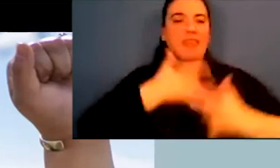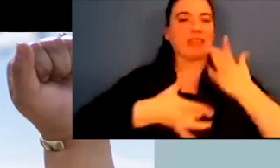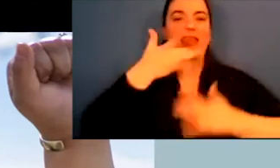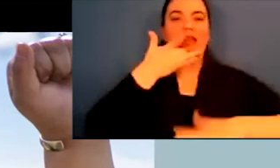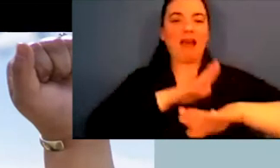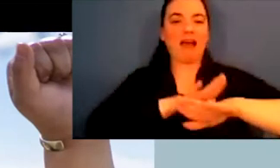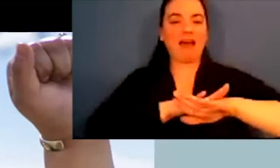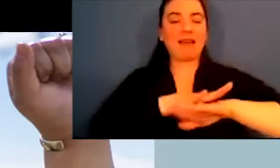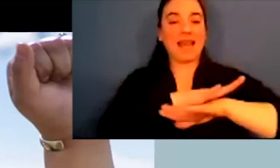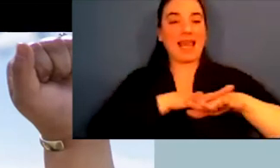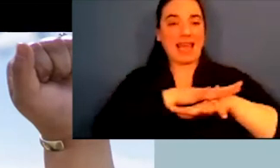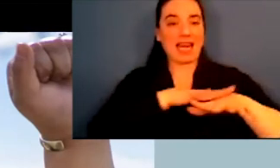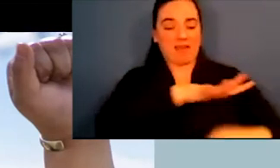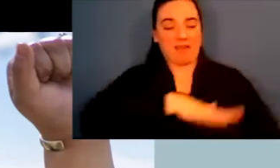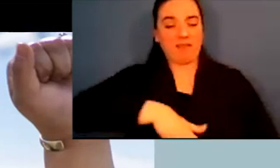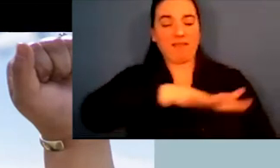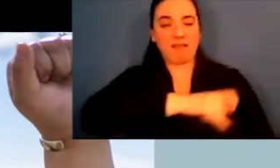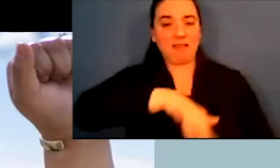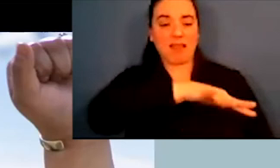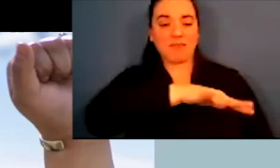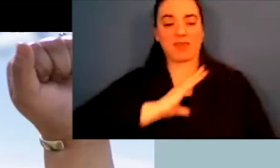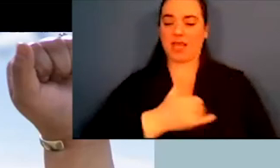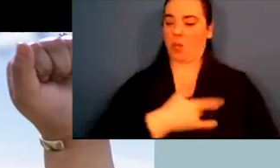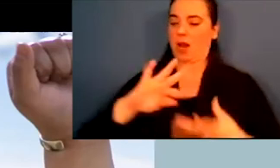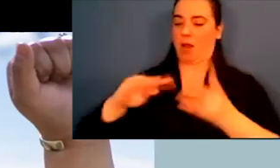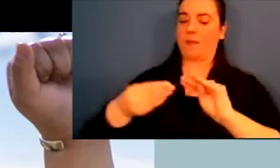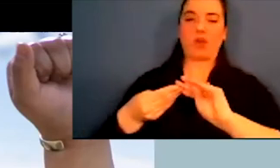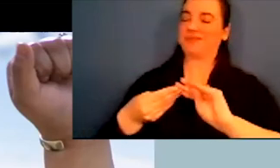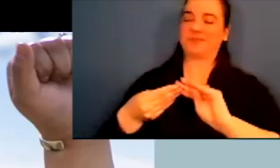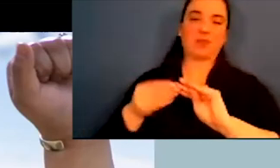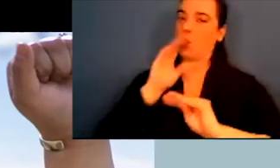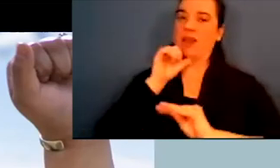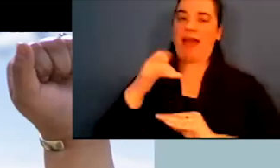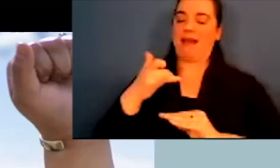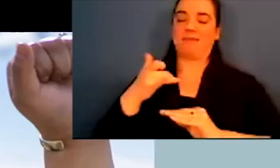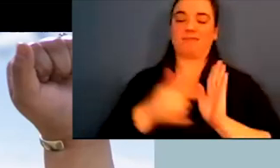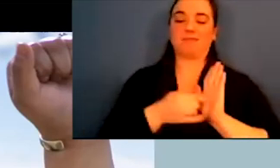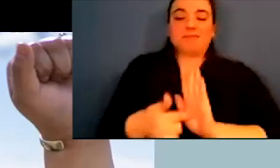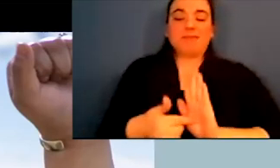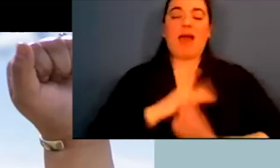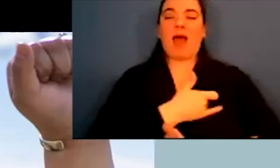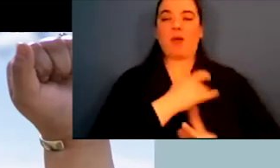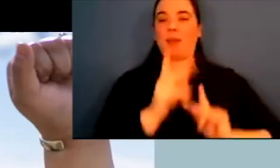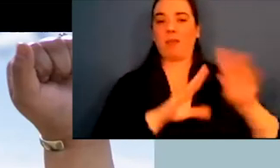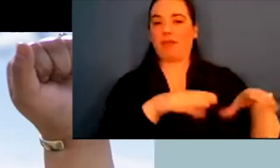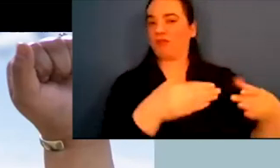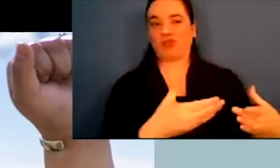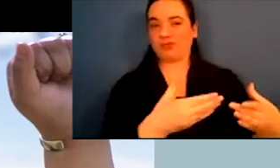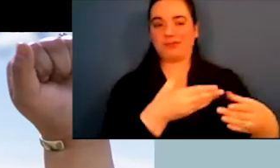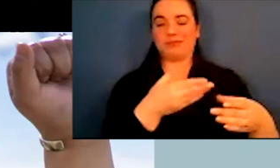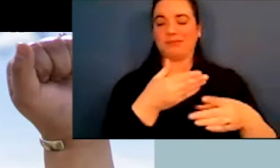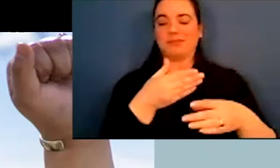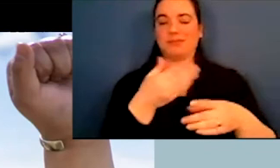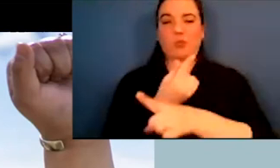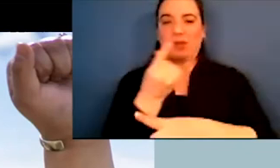of wireless technology on many tribal lands. I know we will be grossly underreported in the 2020 numbers.